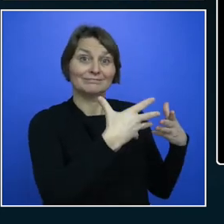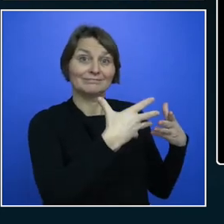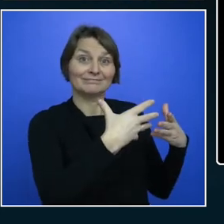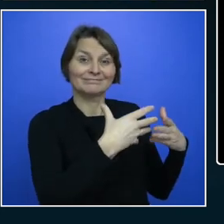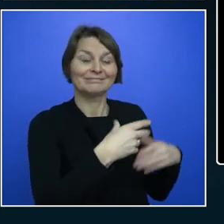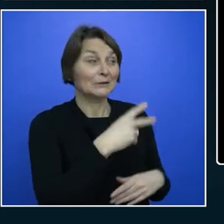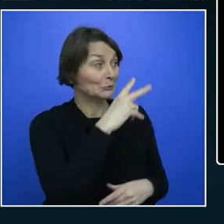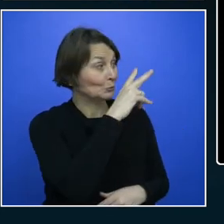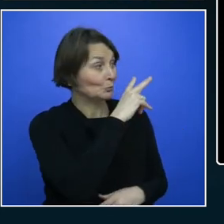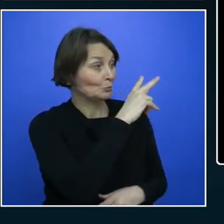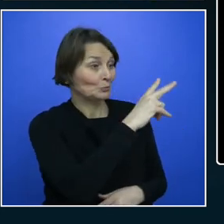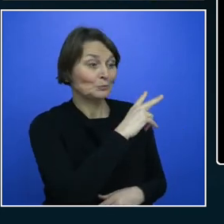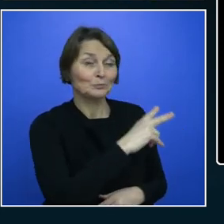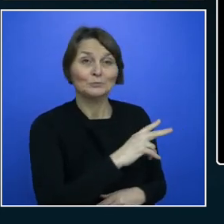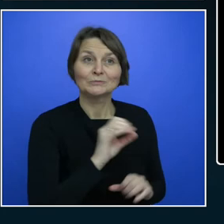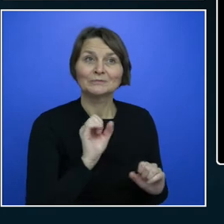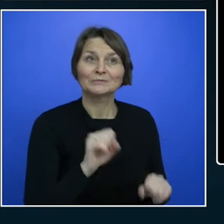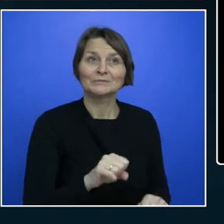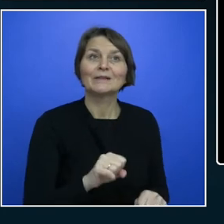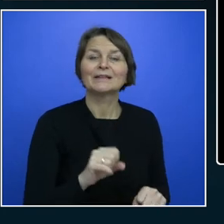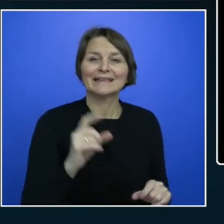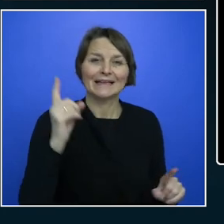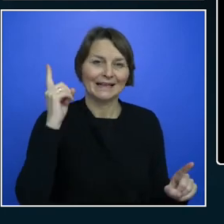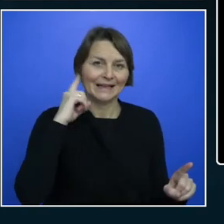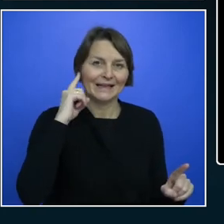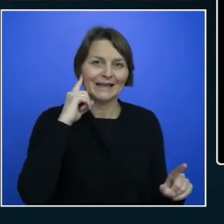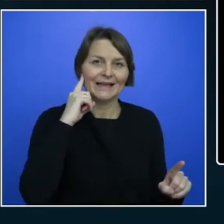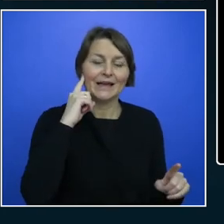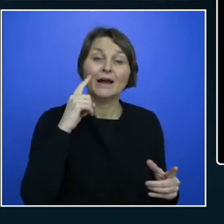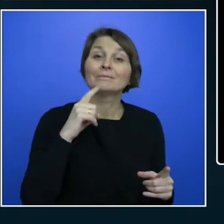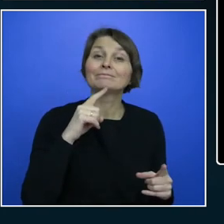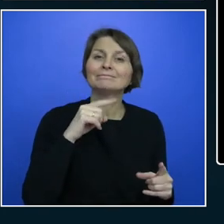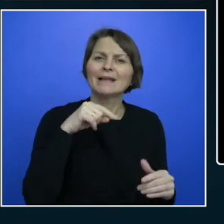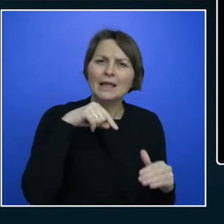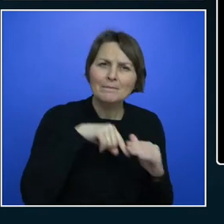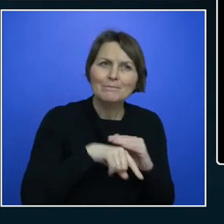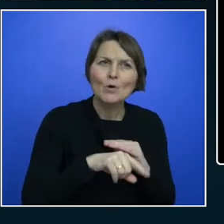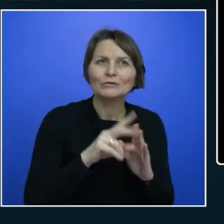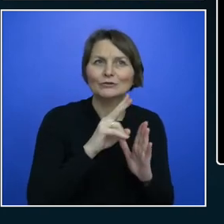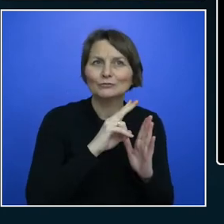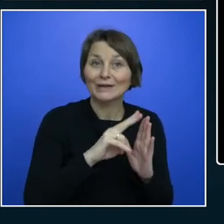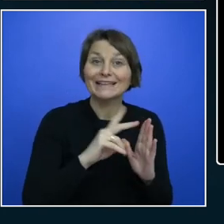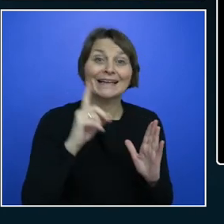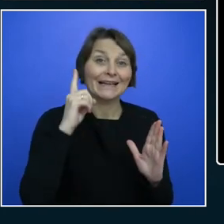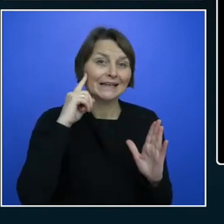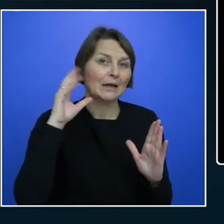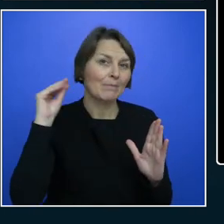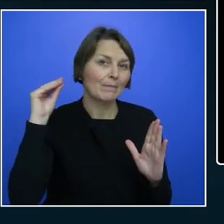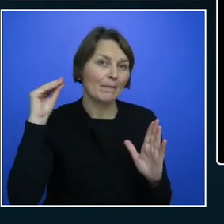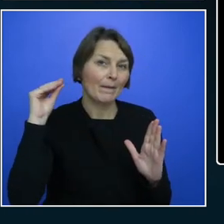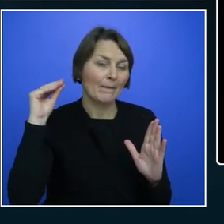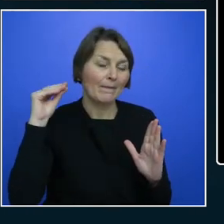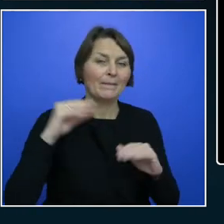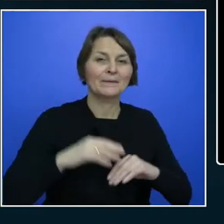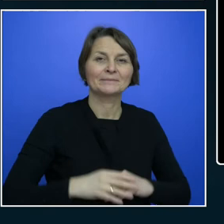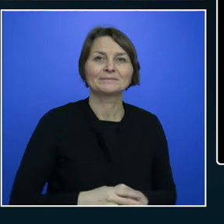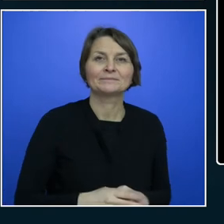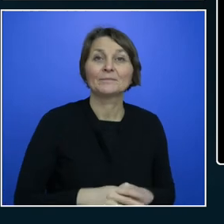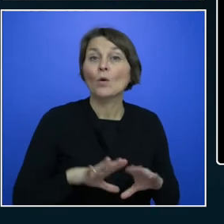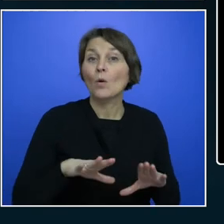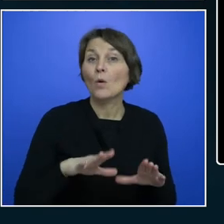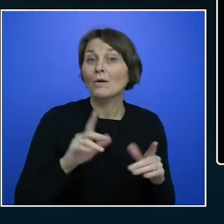it. Immersive Reader is a tool that implements proven – I can also go in and change it for